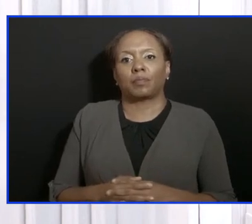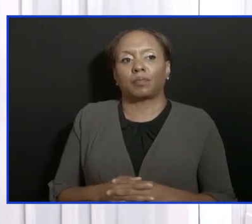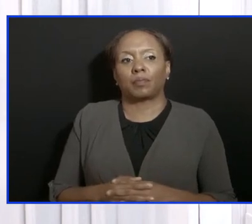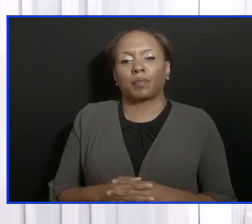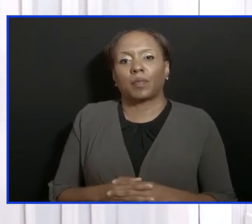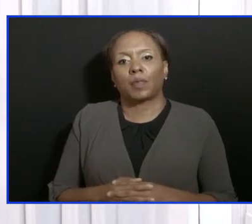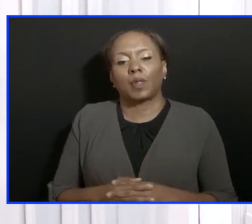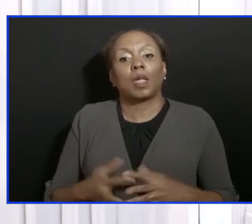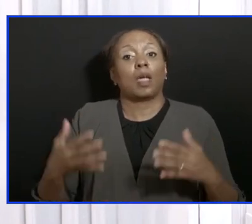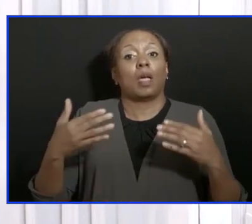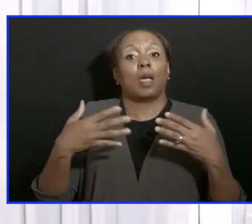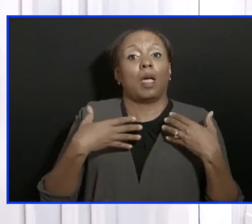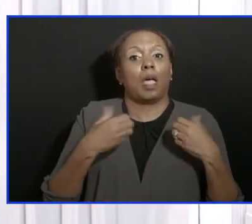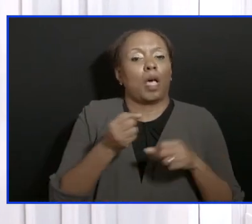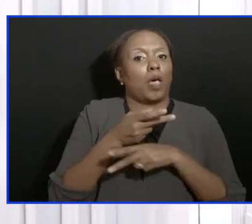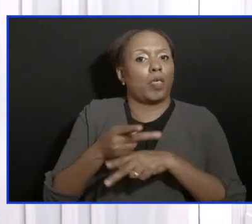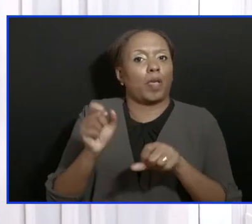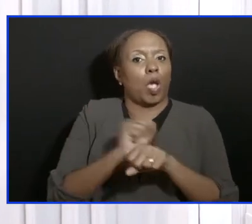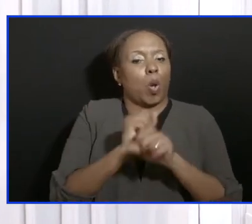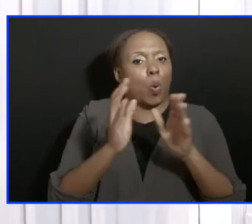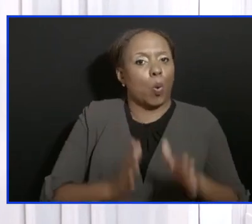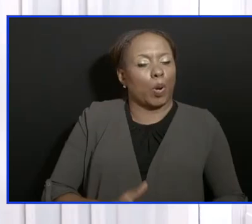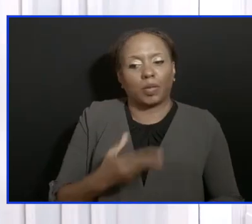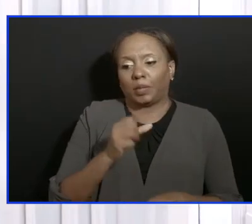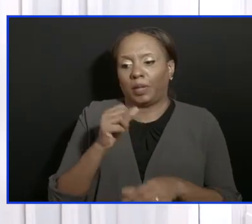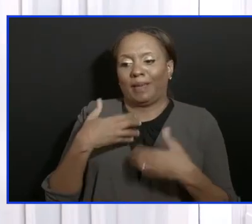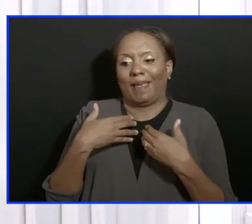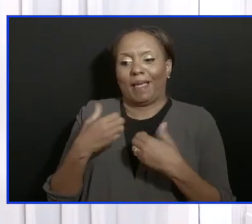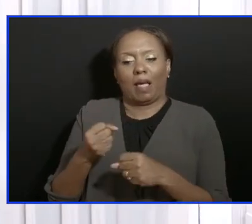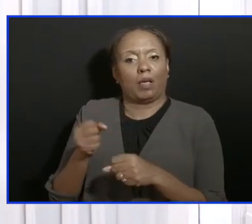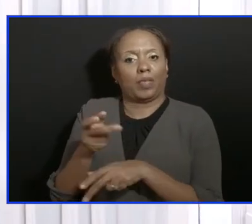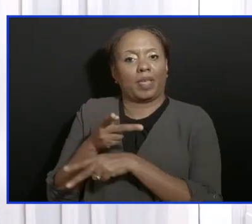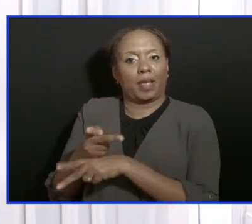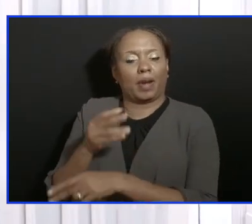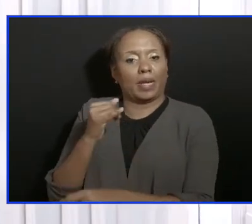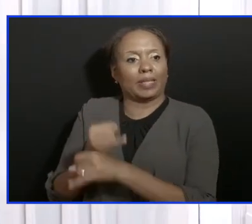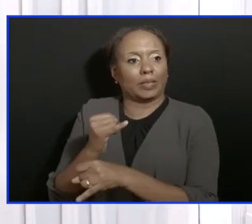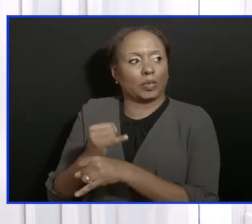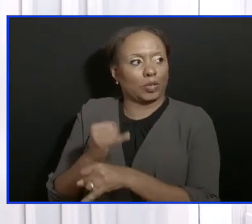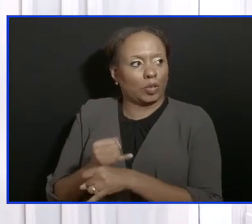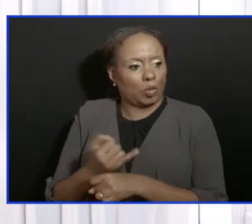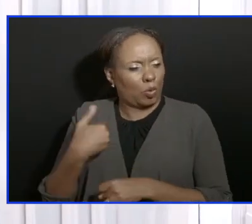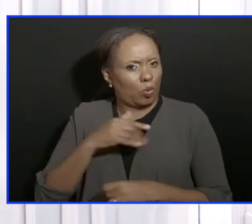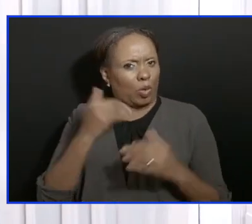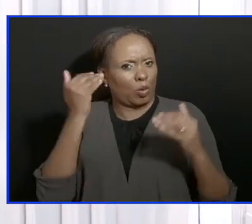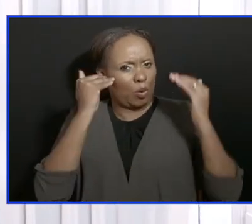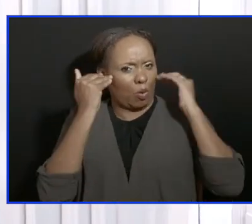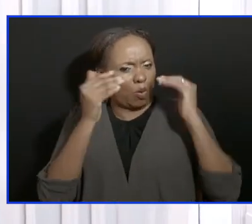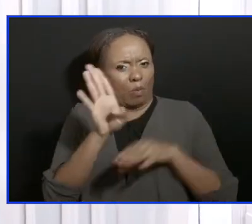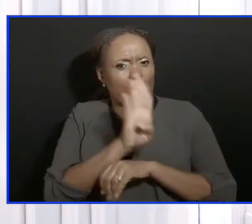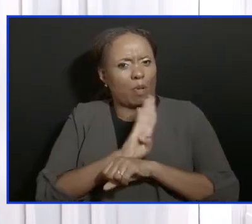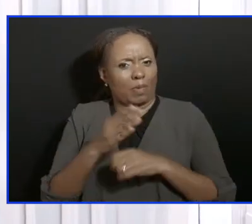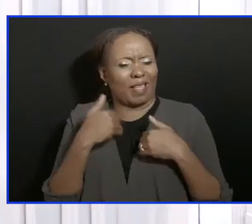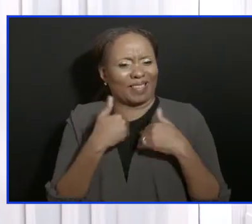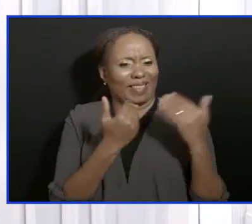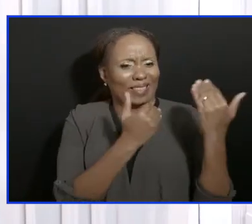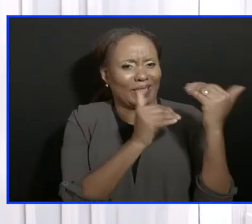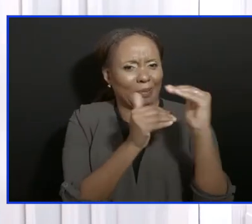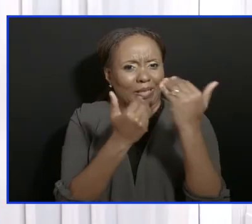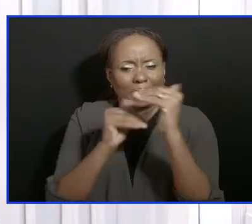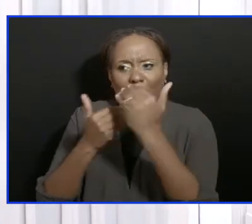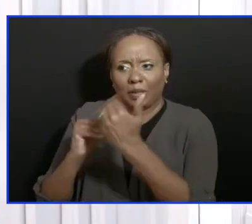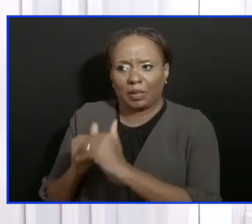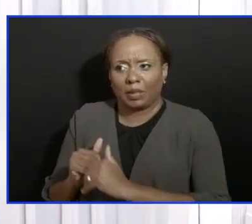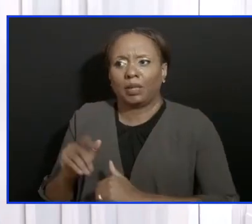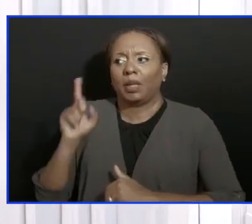care institutions. But when I introduced this on the last occasion, I told you that this is a country with limited capacity and that we are going to have